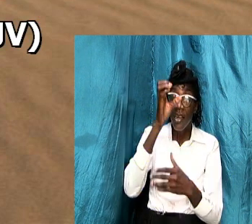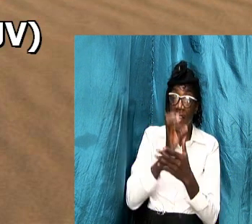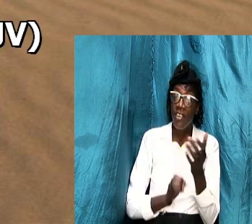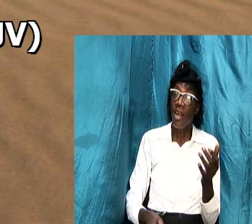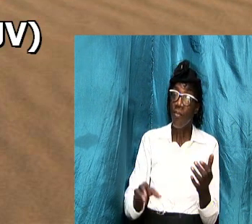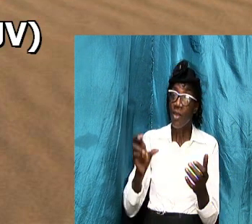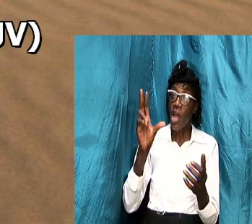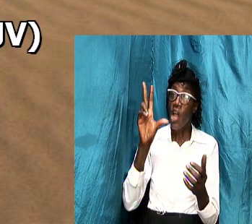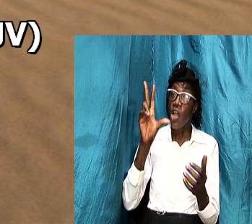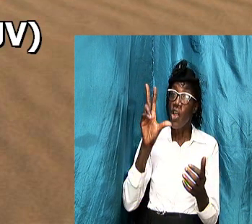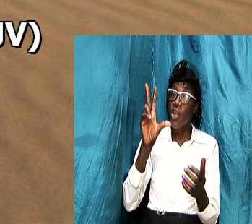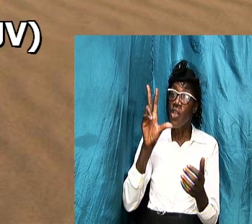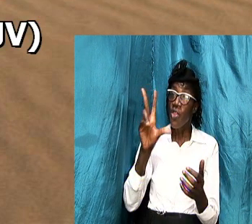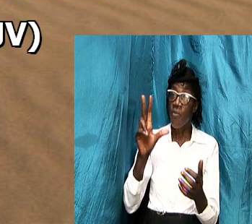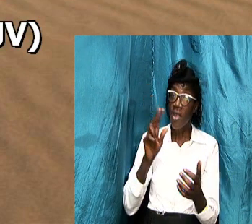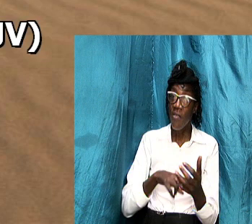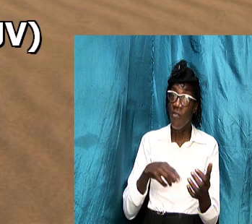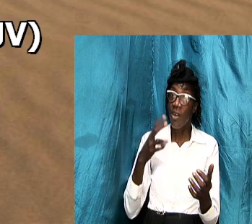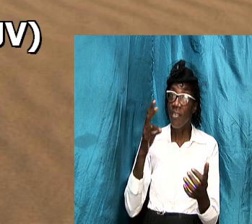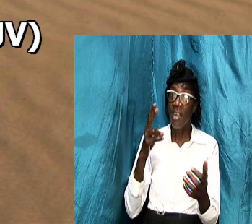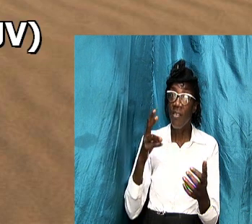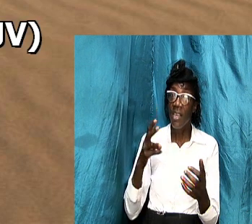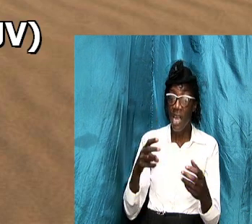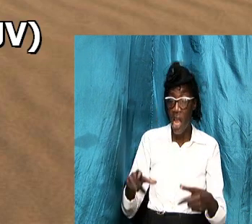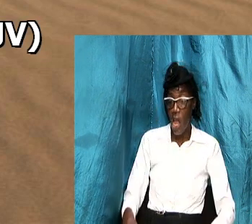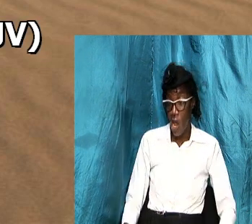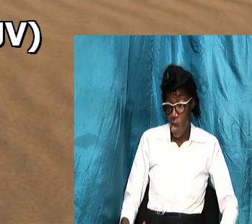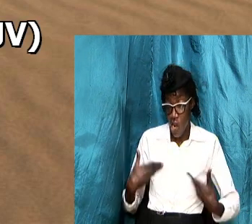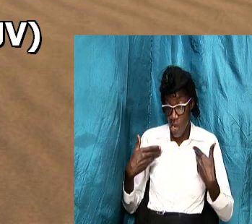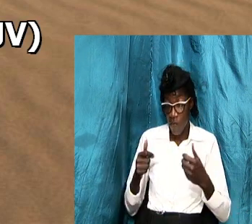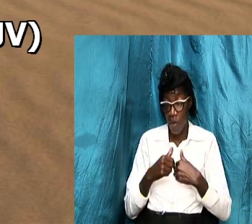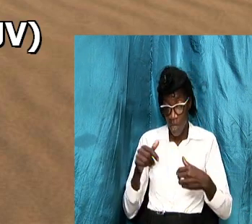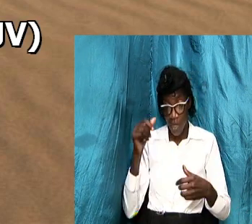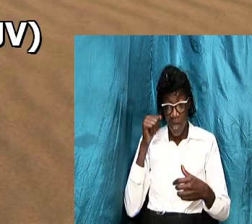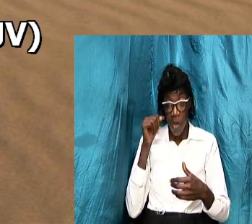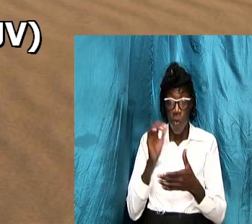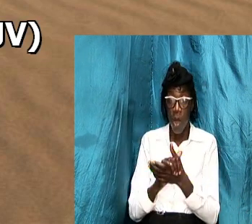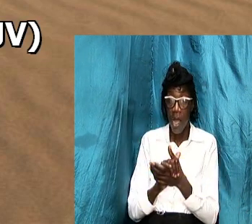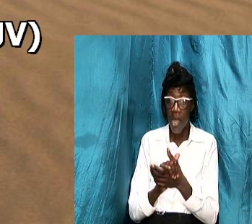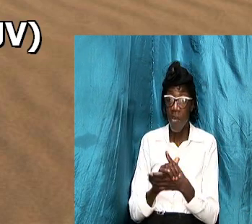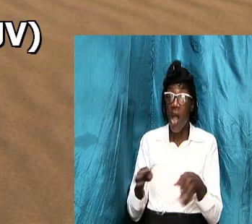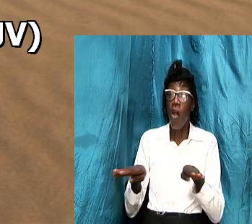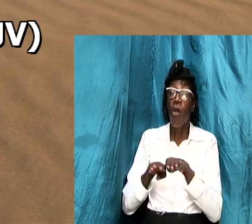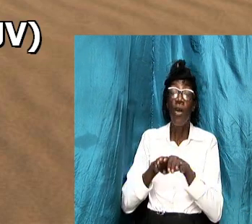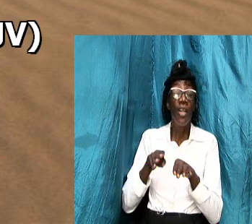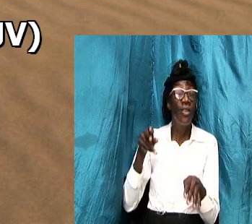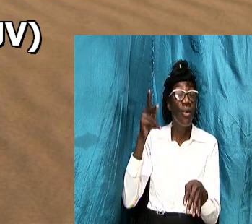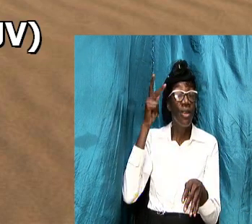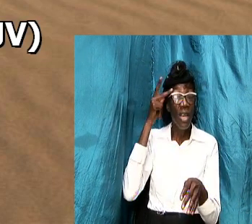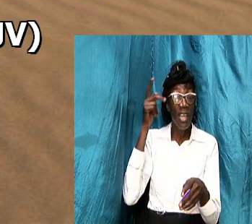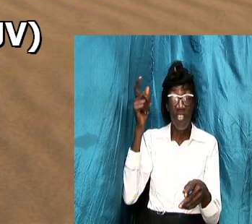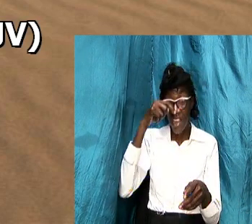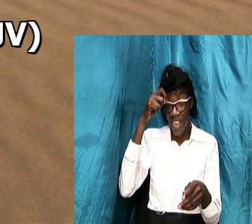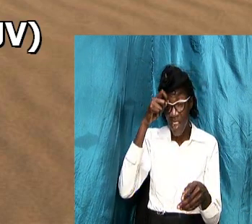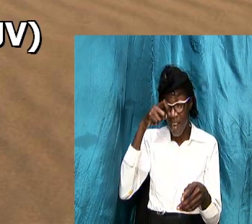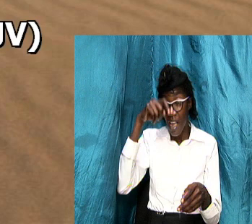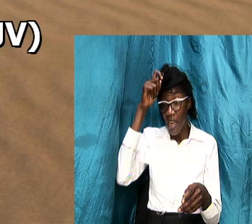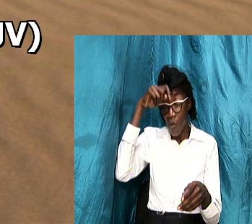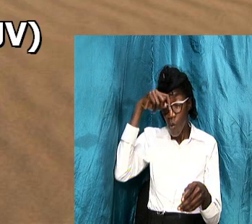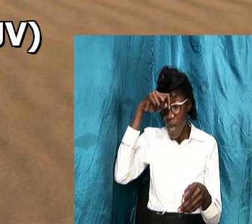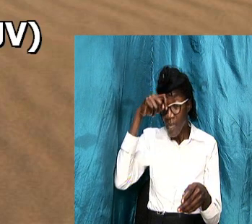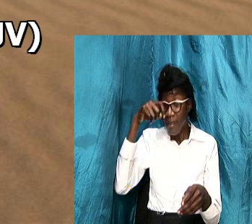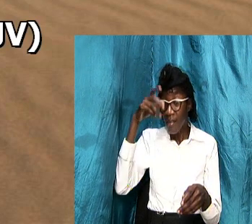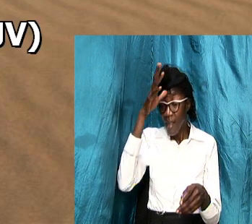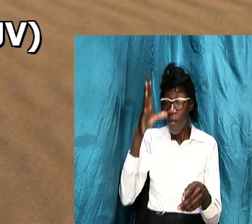we must dwell with our wives according to knowledge here the wise man solomon is saying to those that are